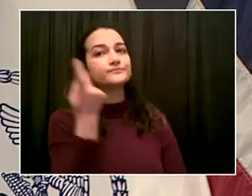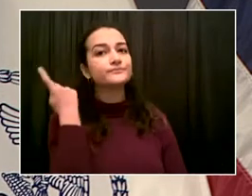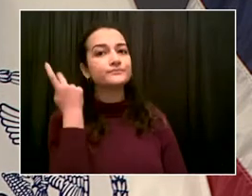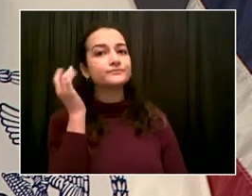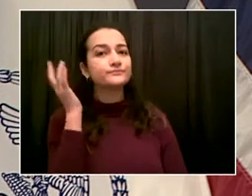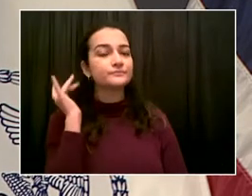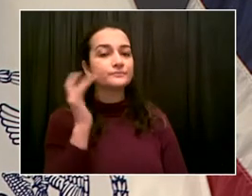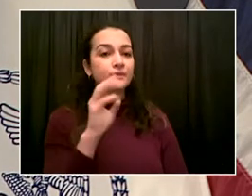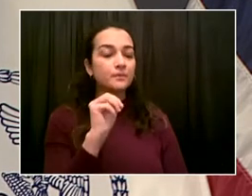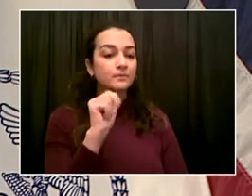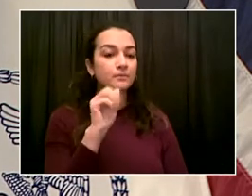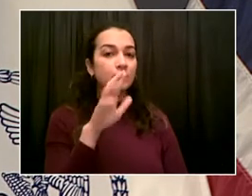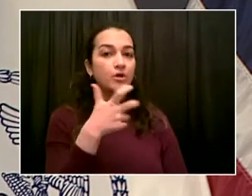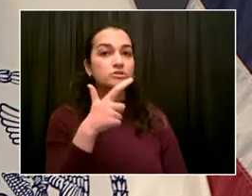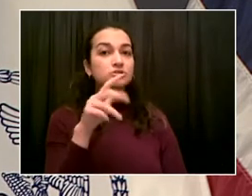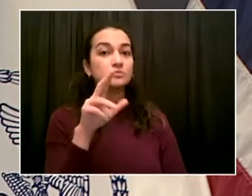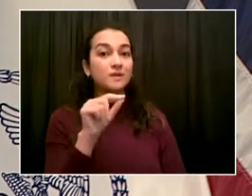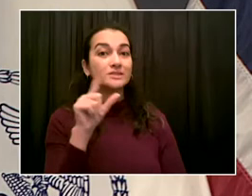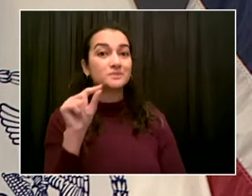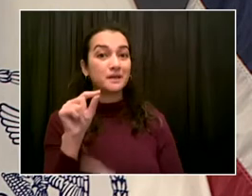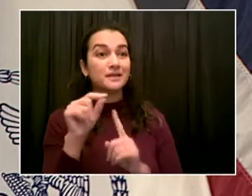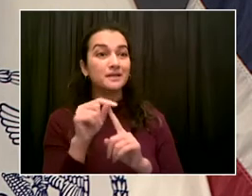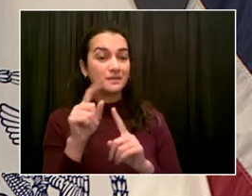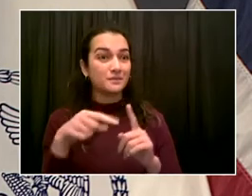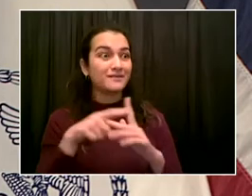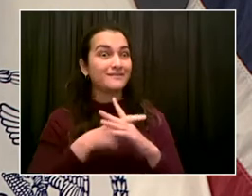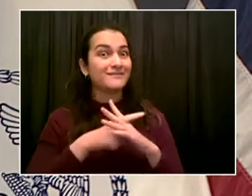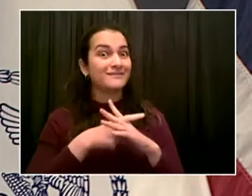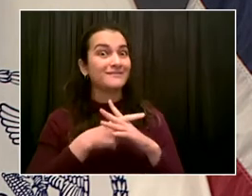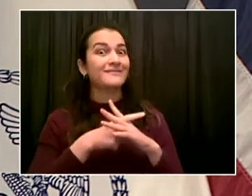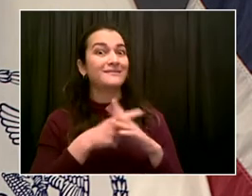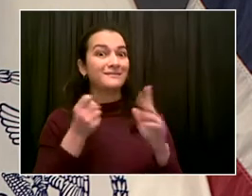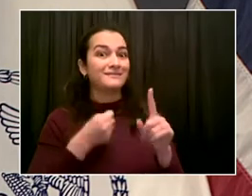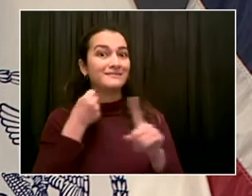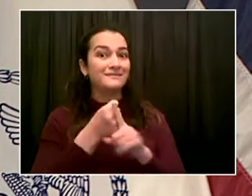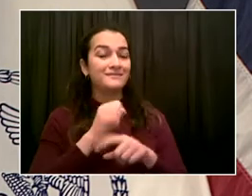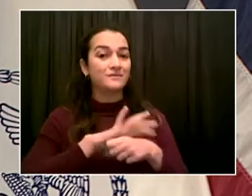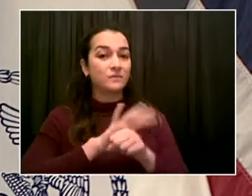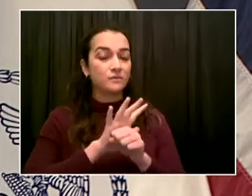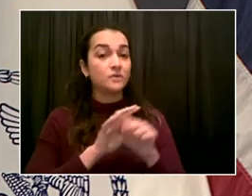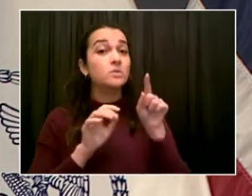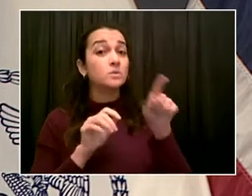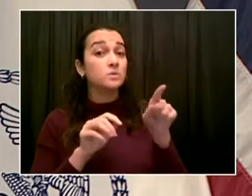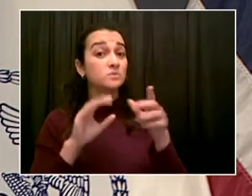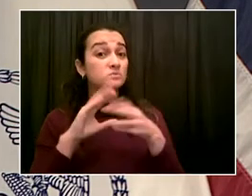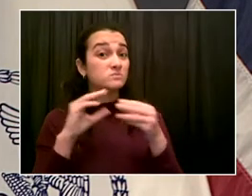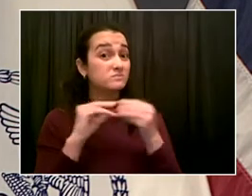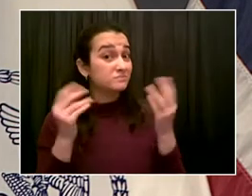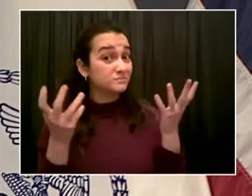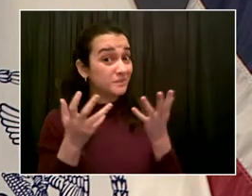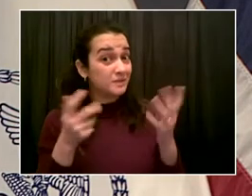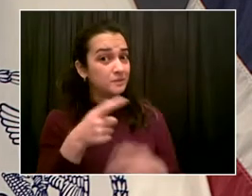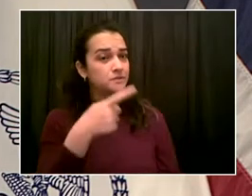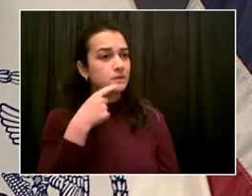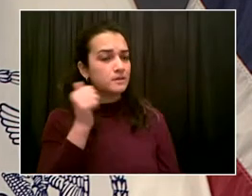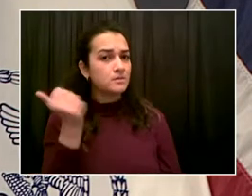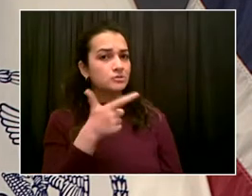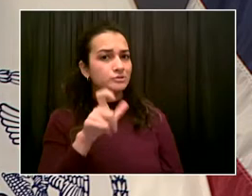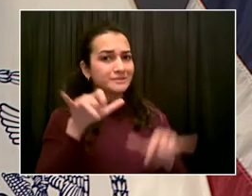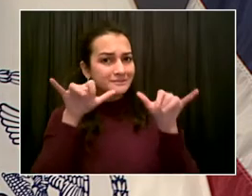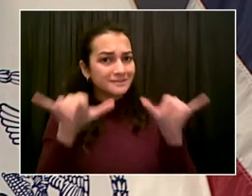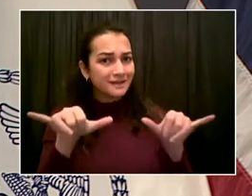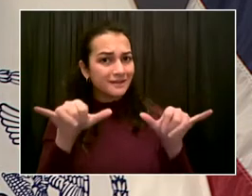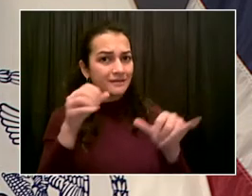shelter in place days before Governor Cuomo finally agreed to it. So wouldn't you want an even